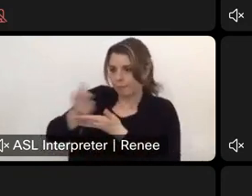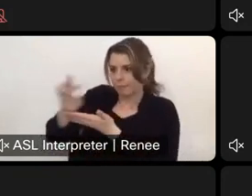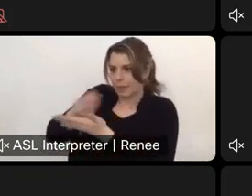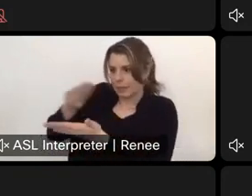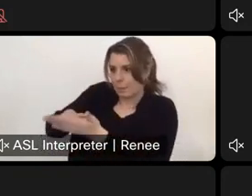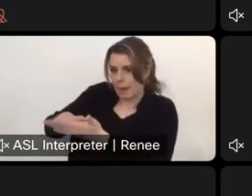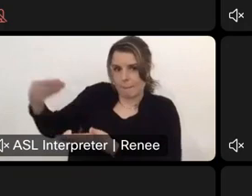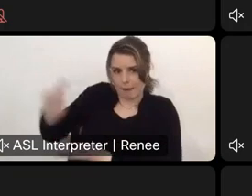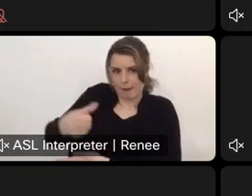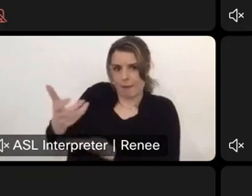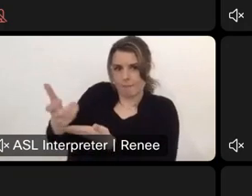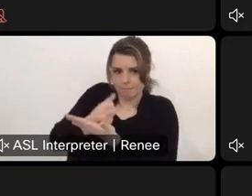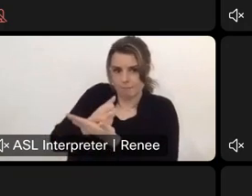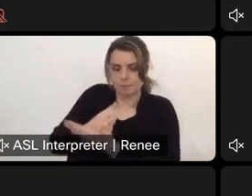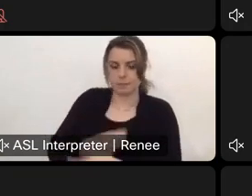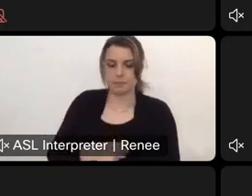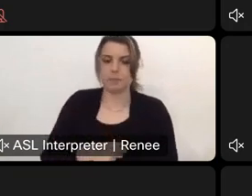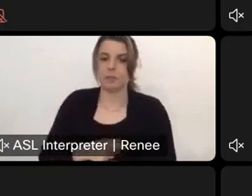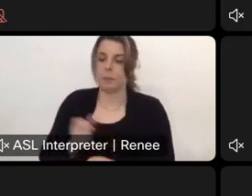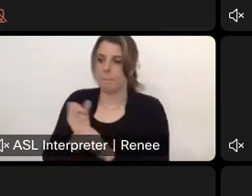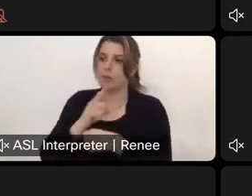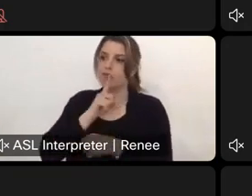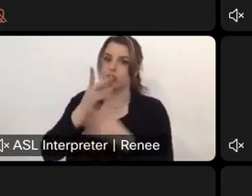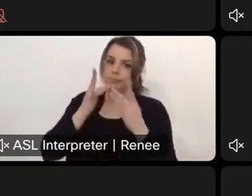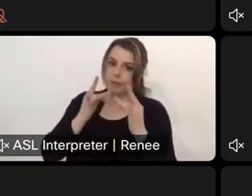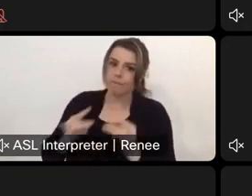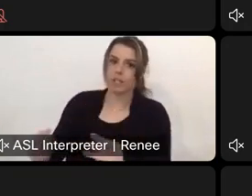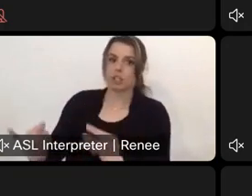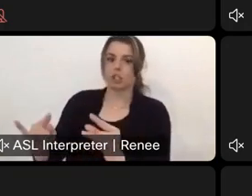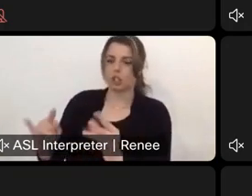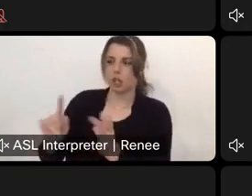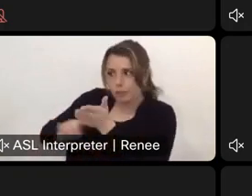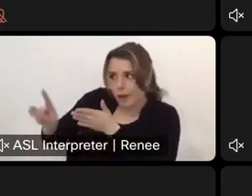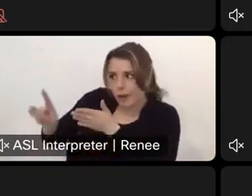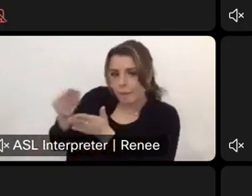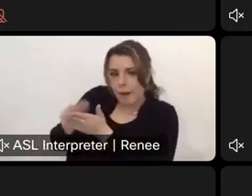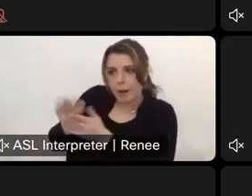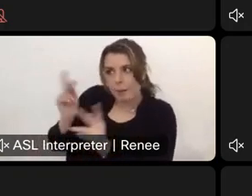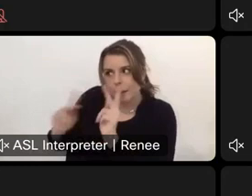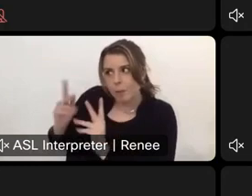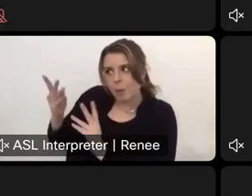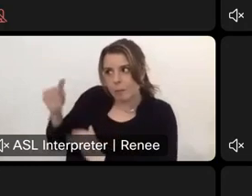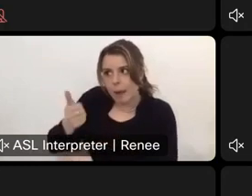better ways to ensure that we're more efficient and are doing these things in the best way possible.